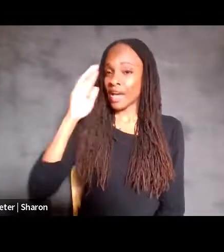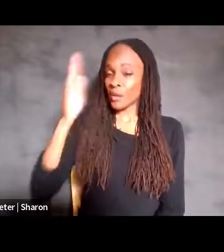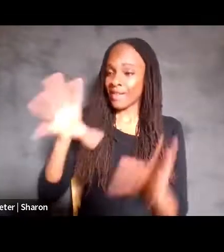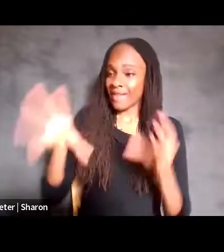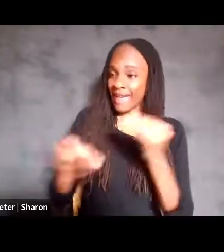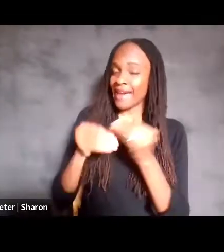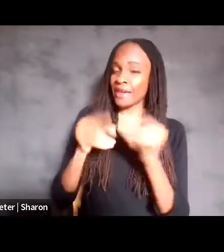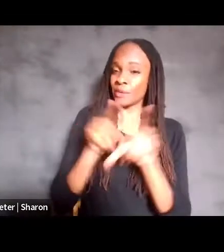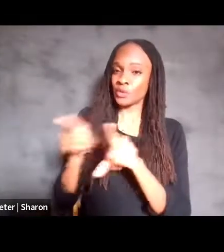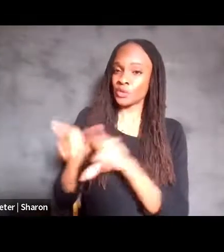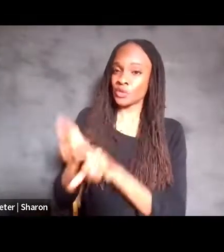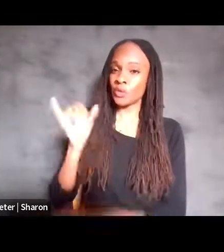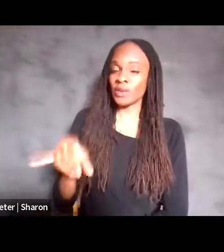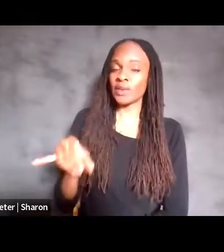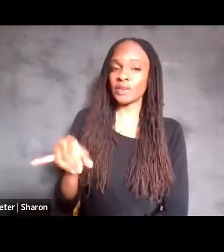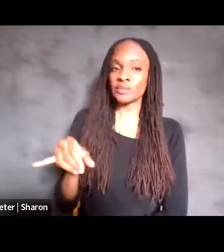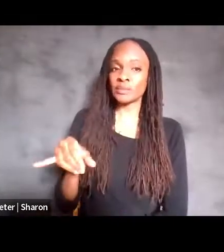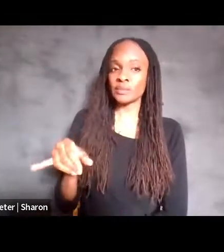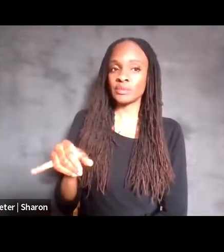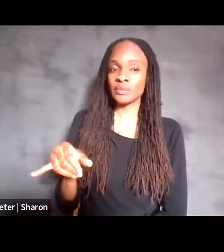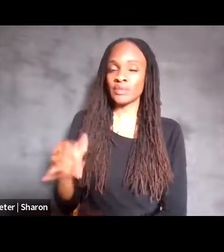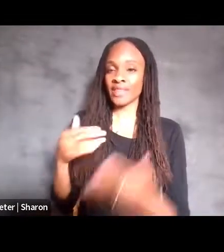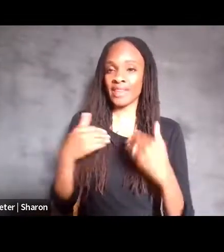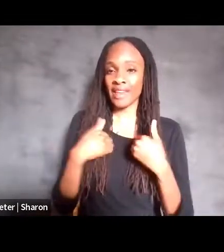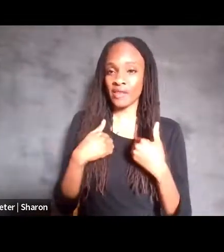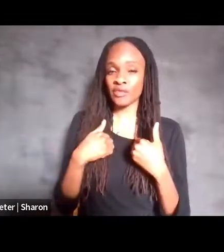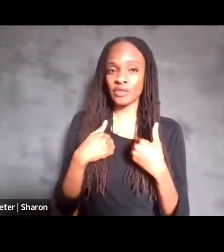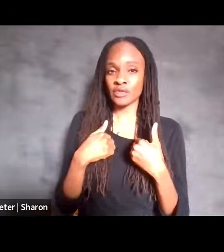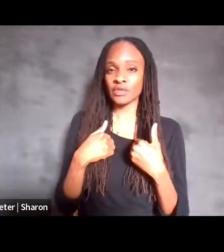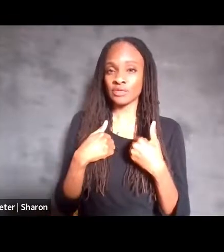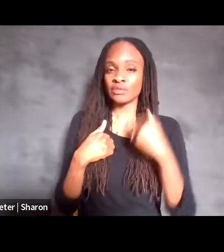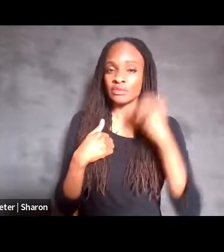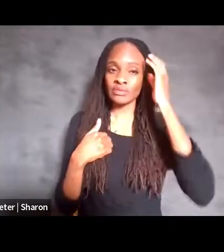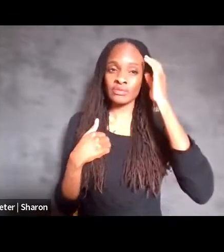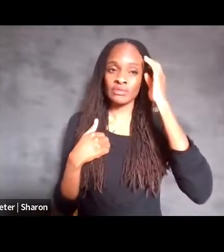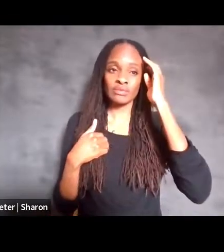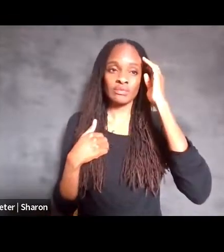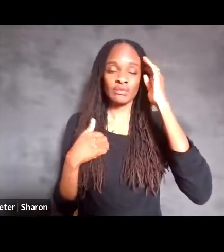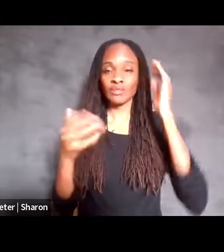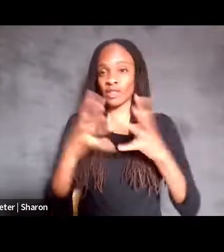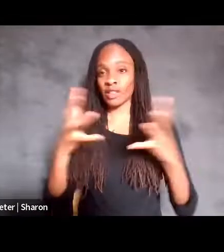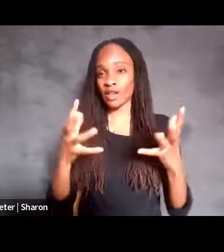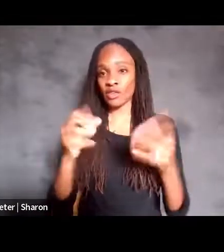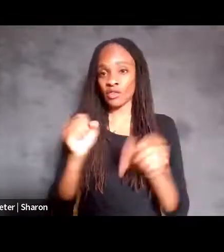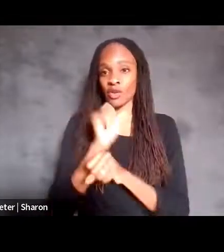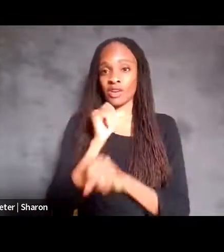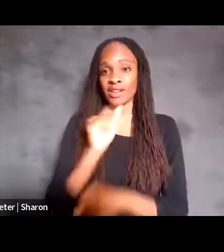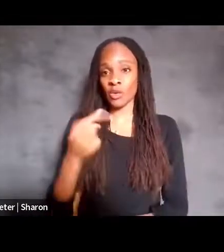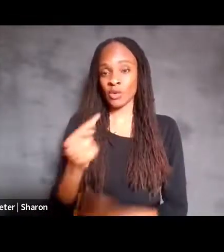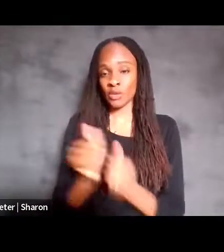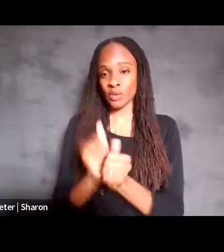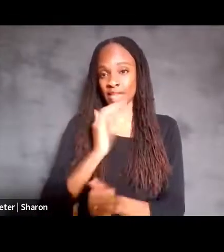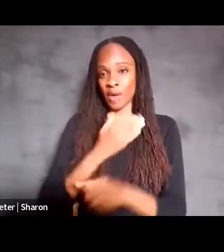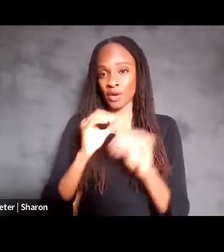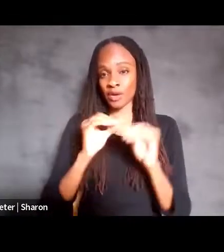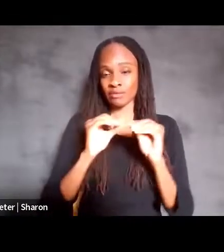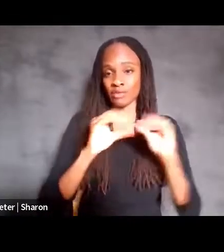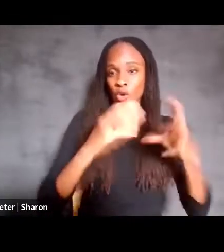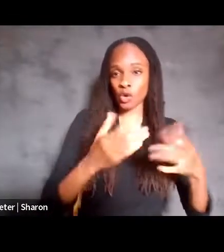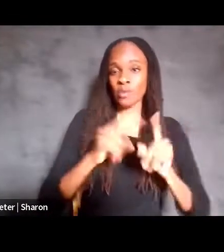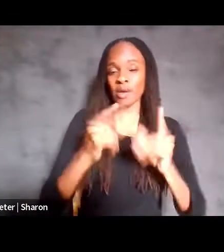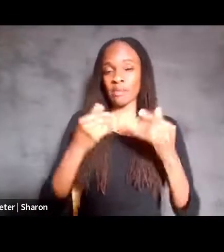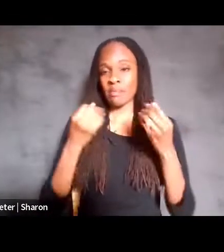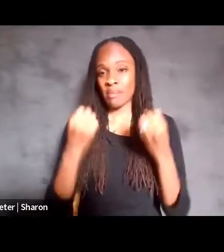there was a lot of work, not just by our group, but by many groups now, including some companies,